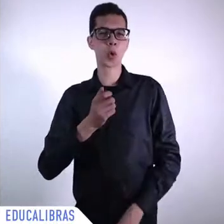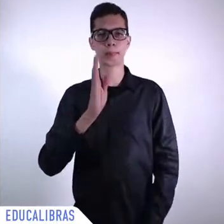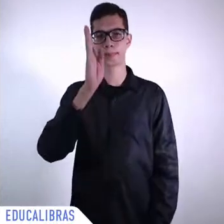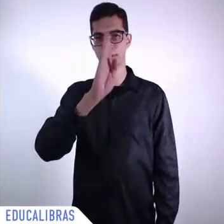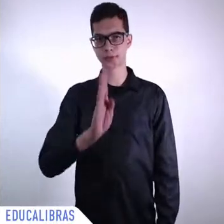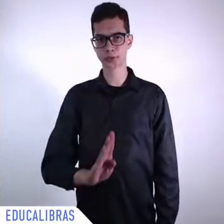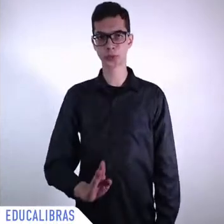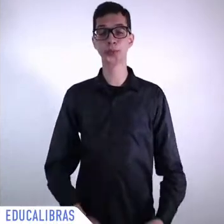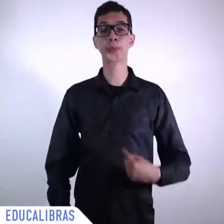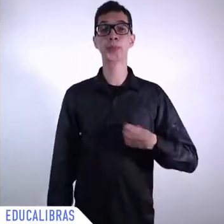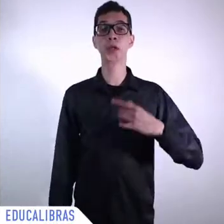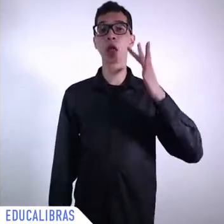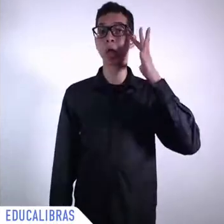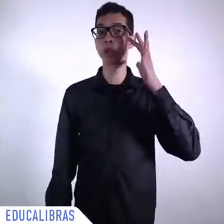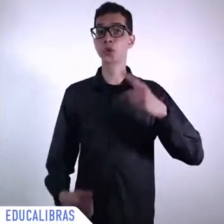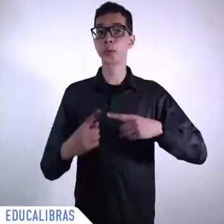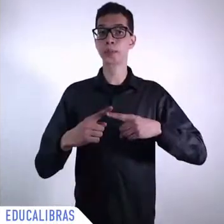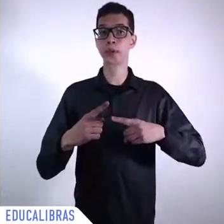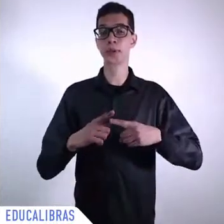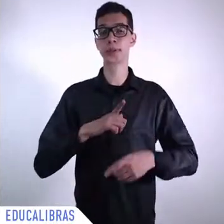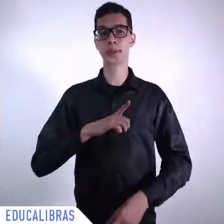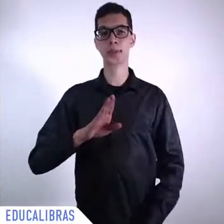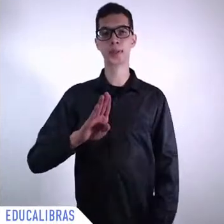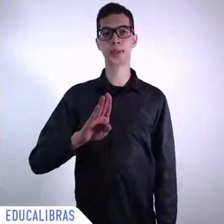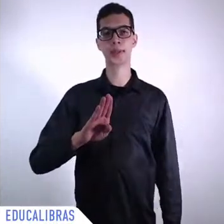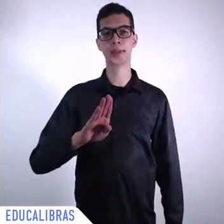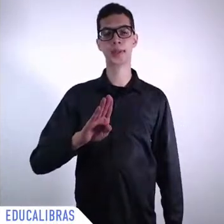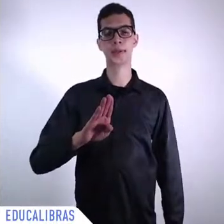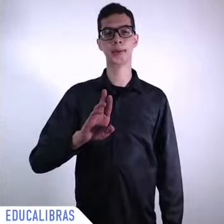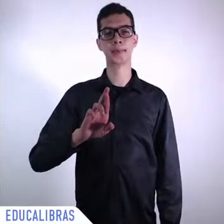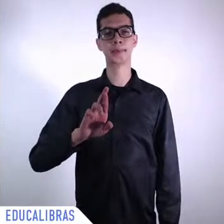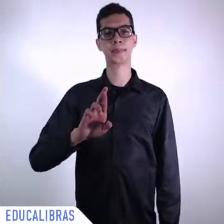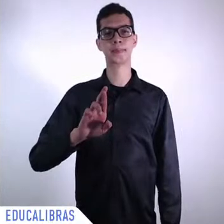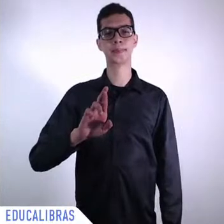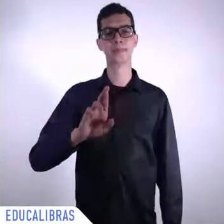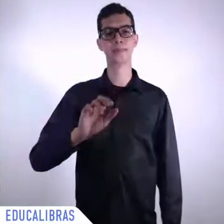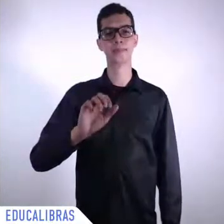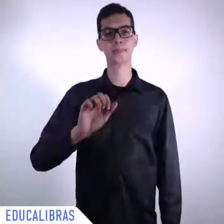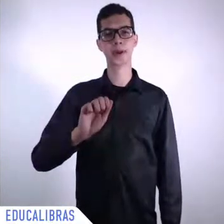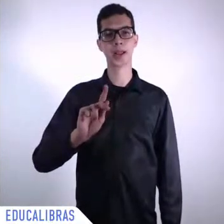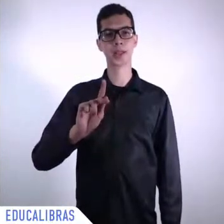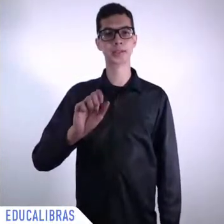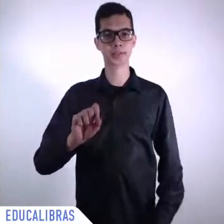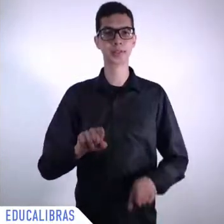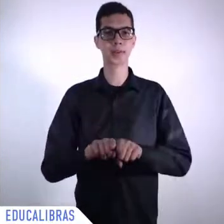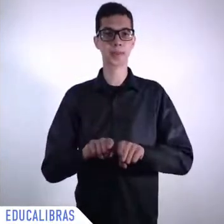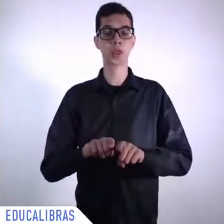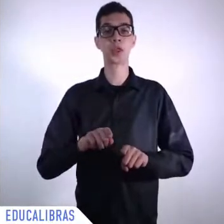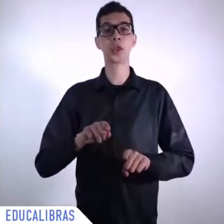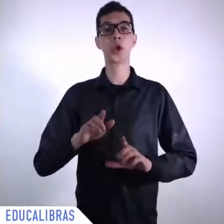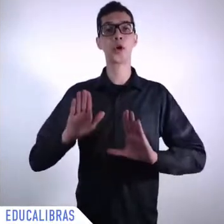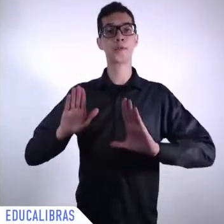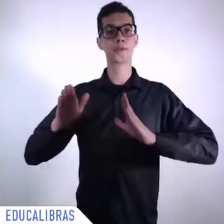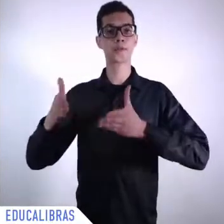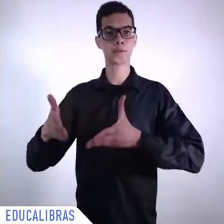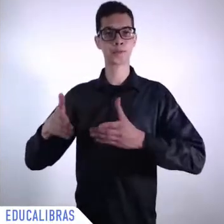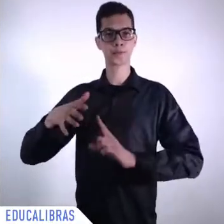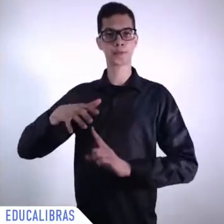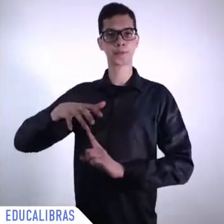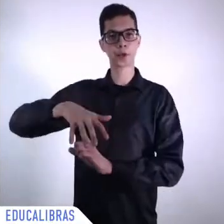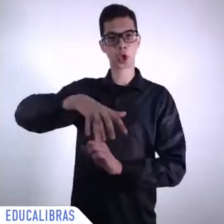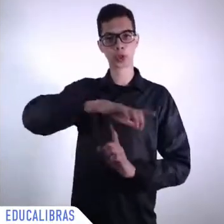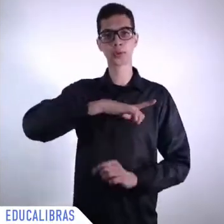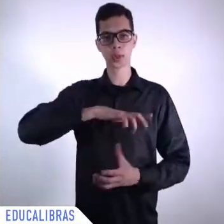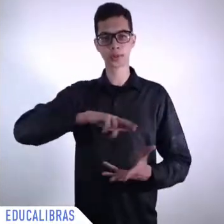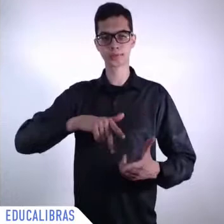IBSA Forum and our relation with other parts of the world had to do with this idea of multipolarity, which I shared among other people with my good